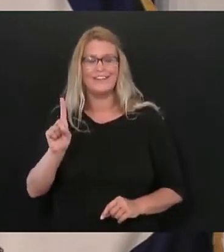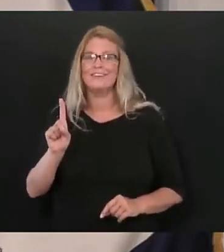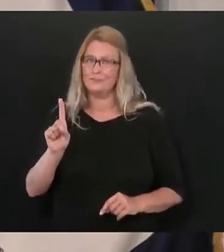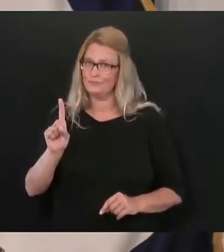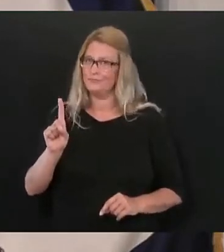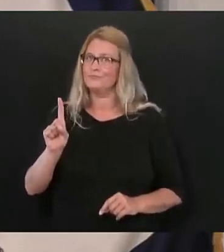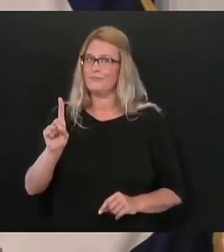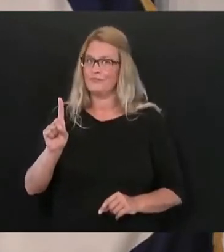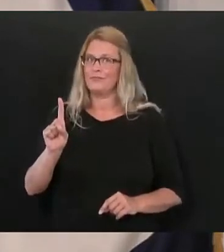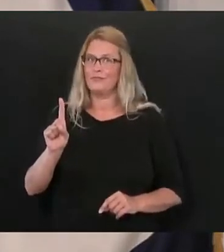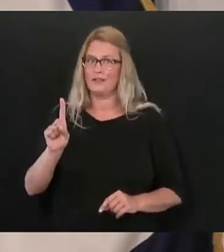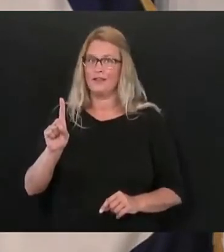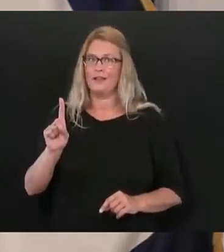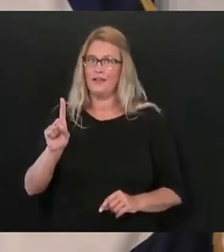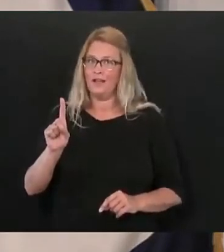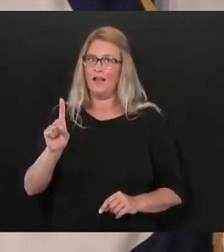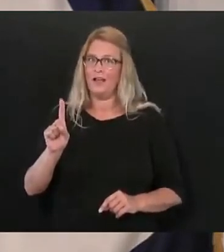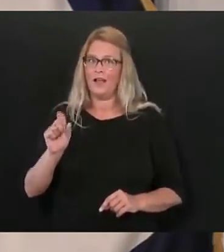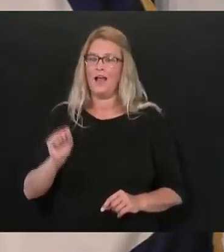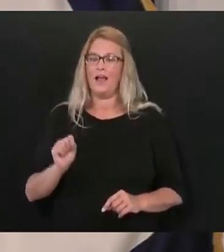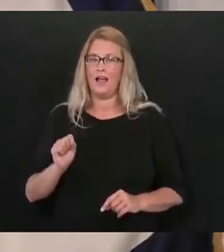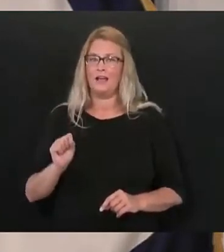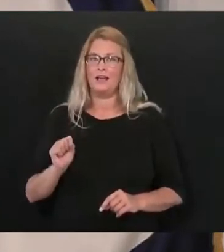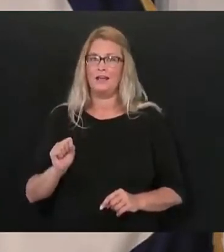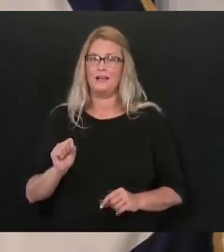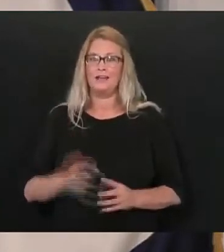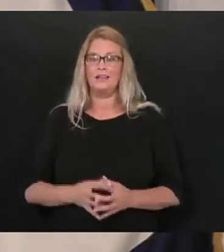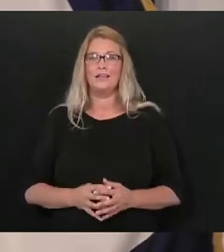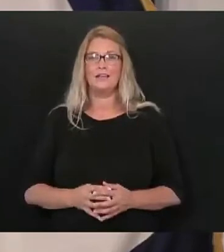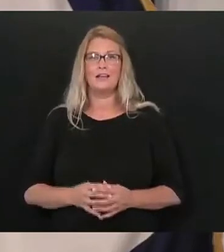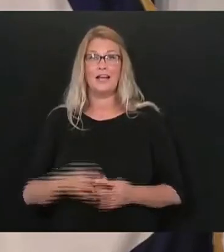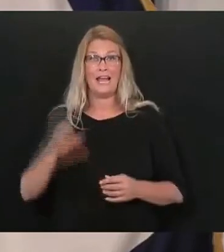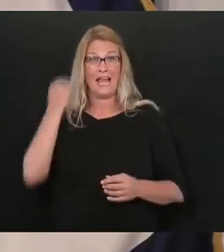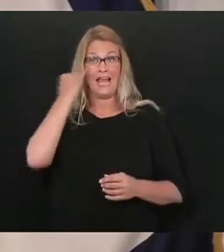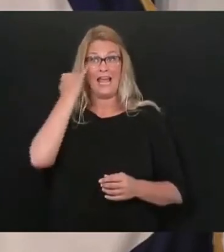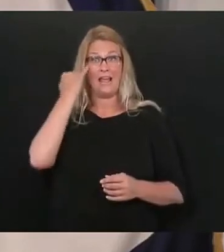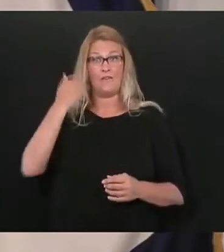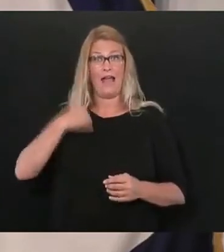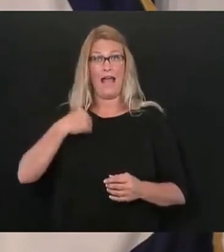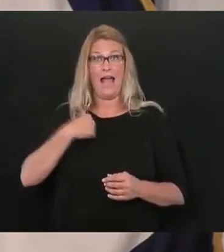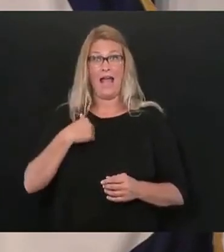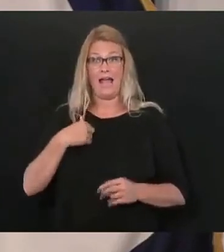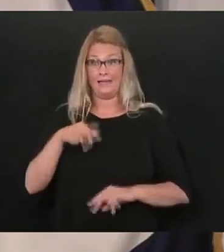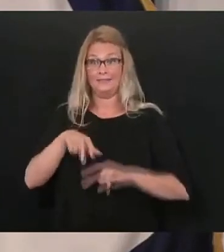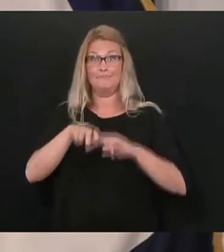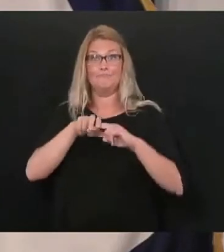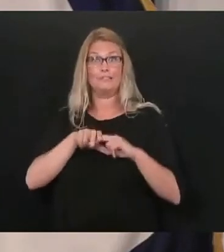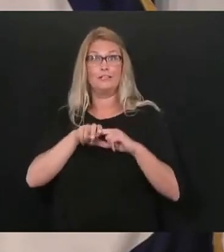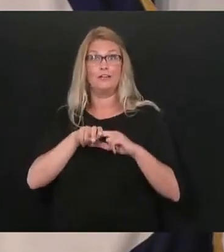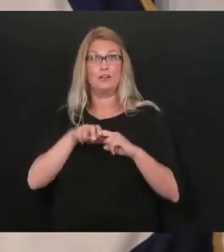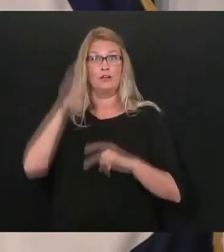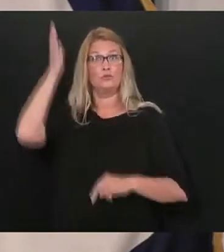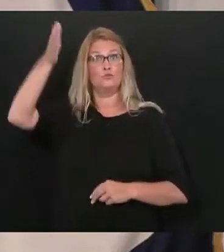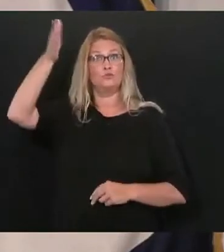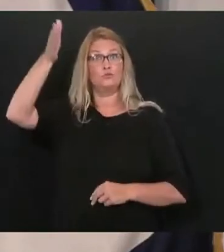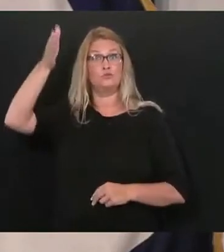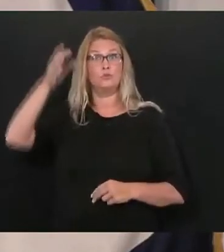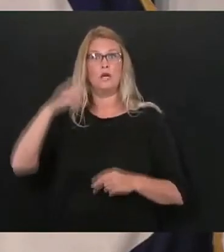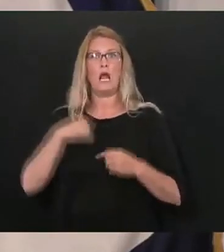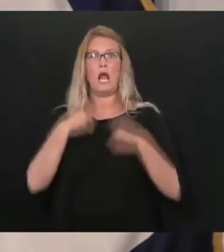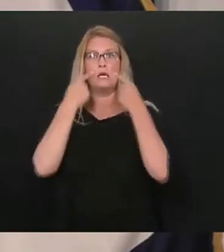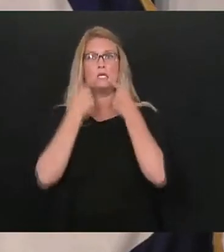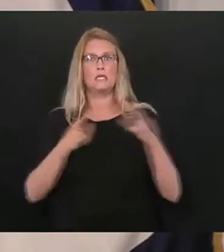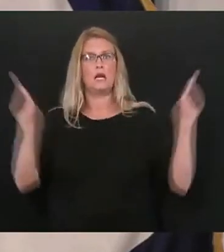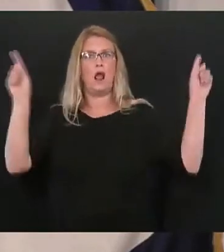an impact on the fact of just this if I come out and I tell our people you know that